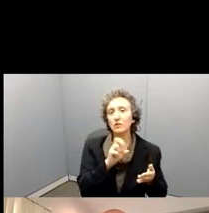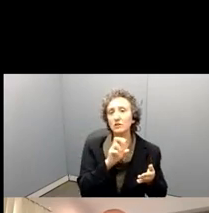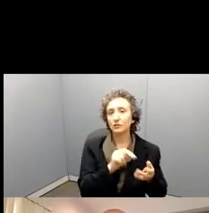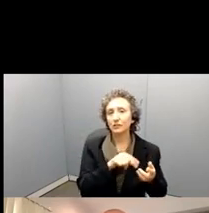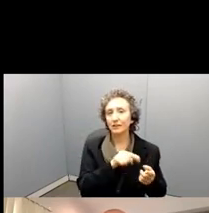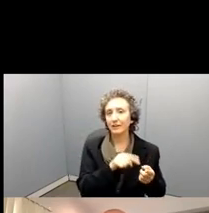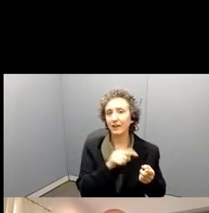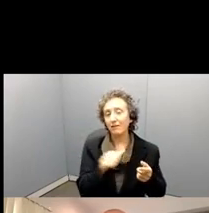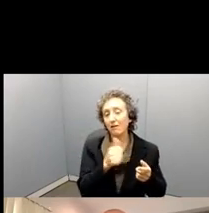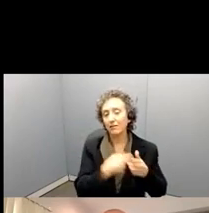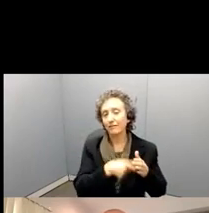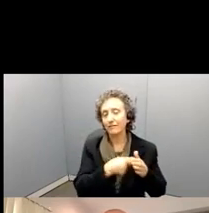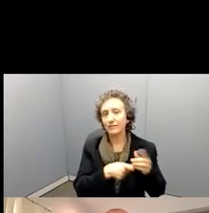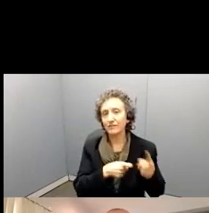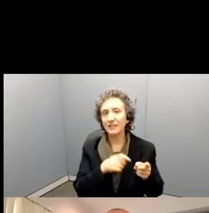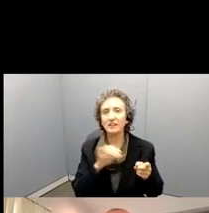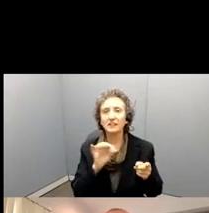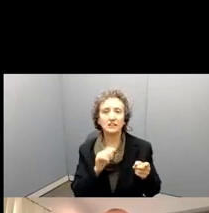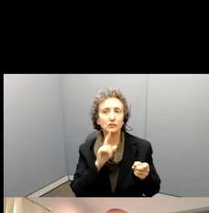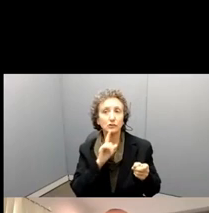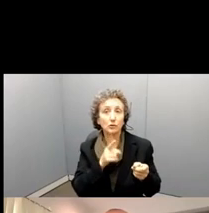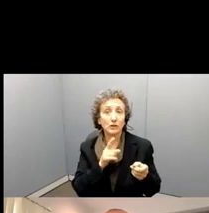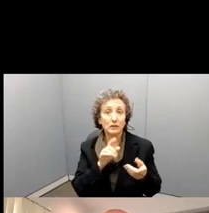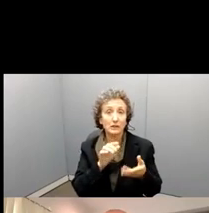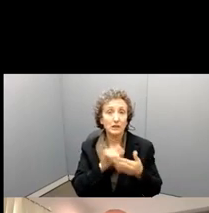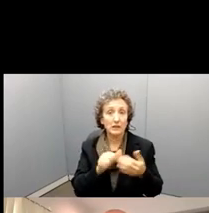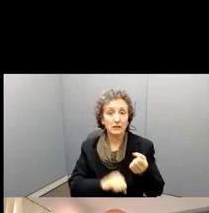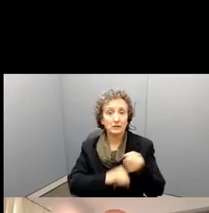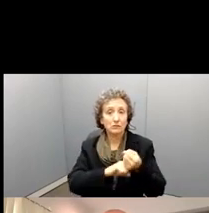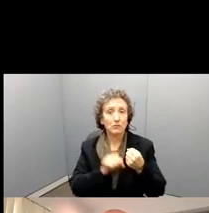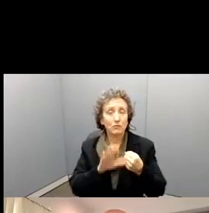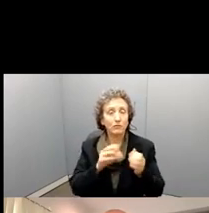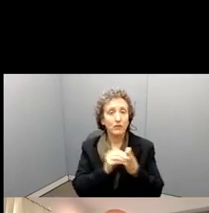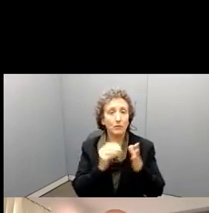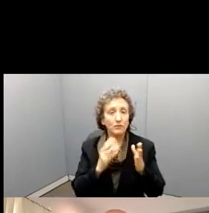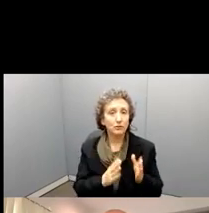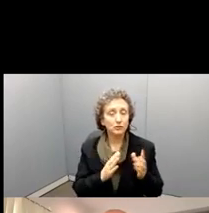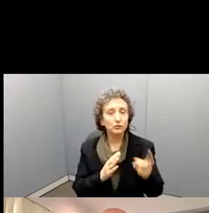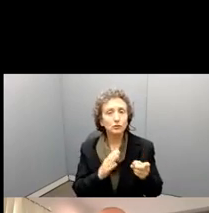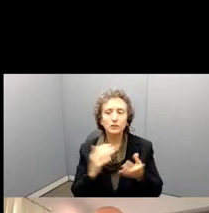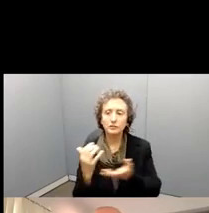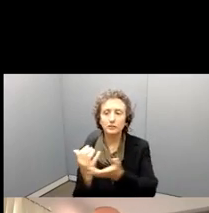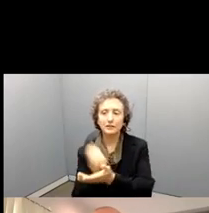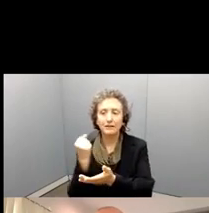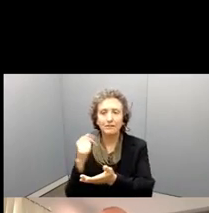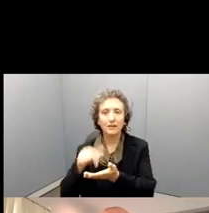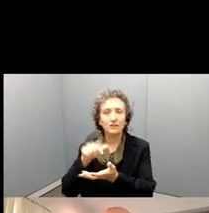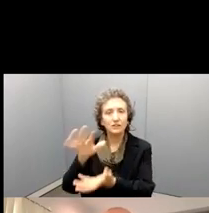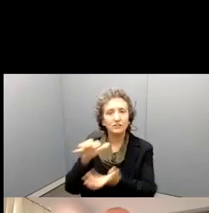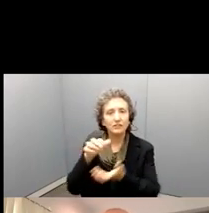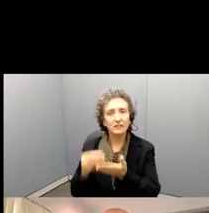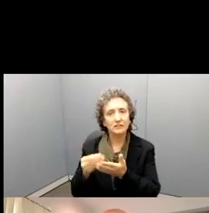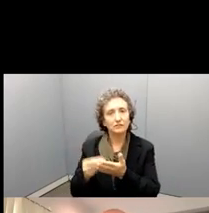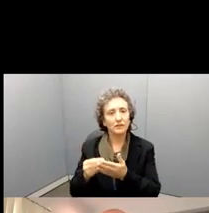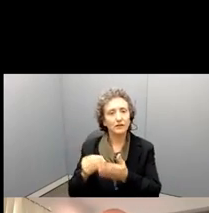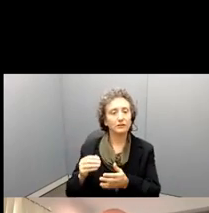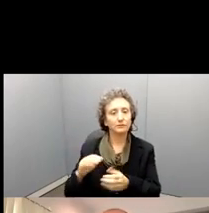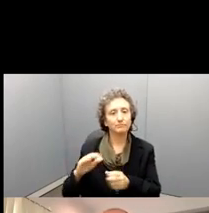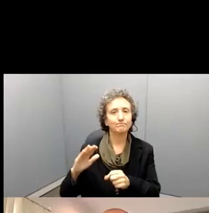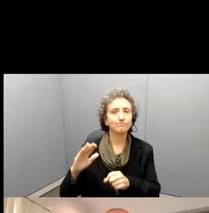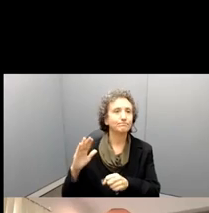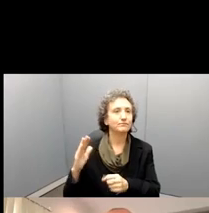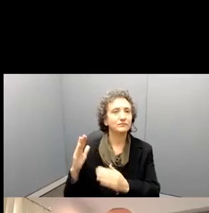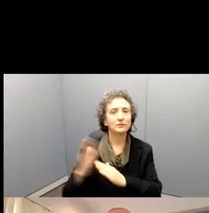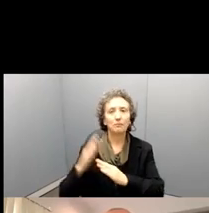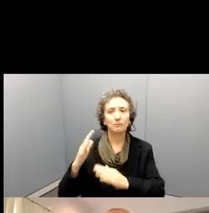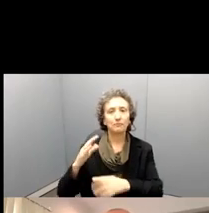that any things that can, can really help their students to be able to take advantage of this funding to, funding to its fullest during that final year